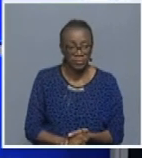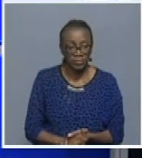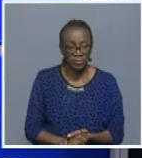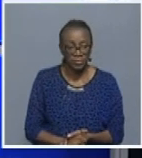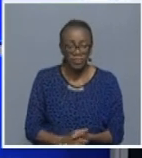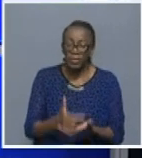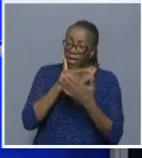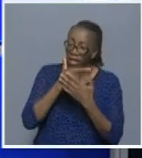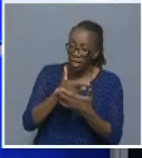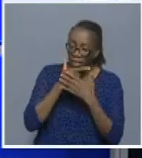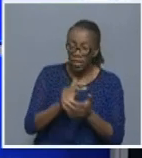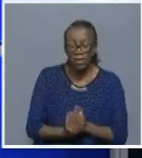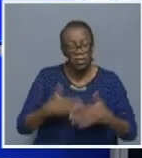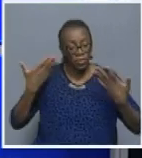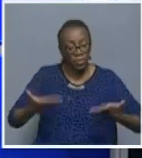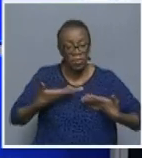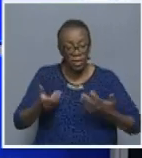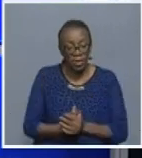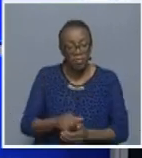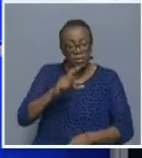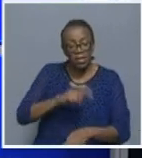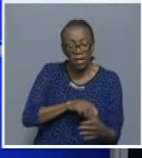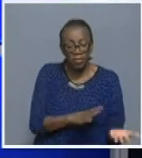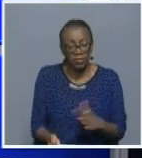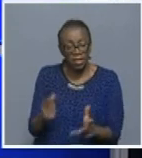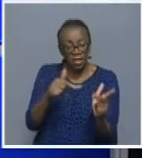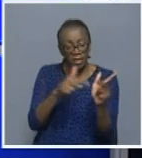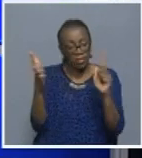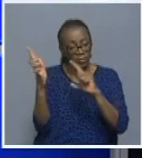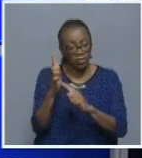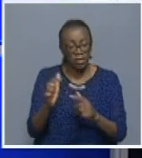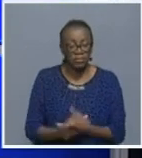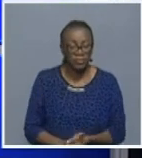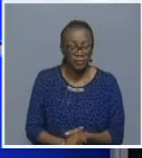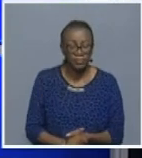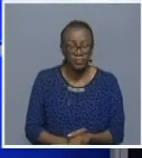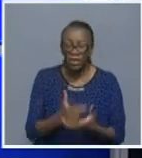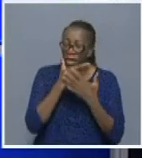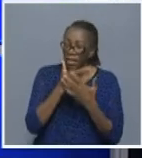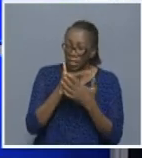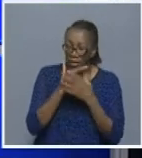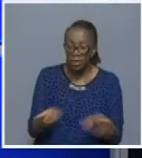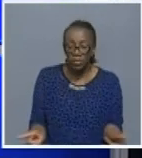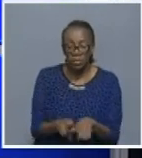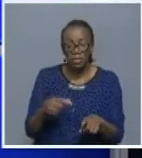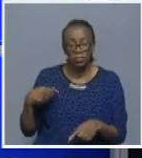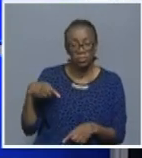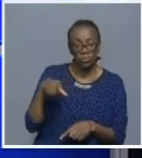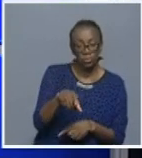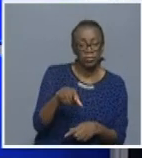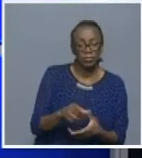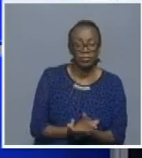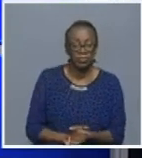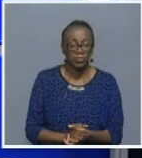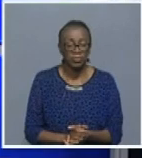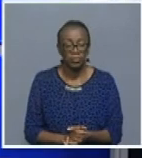Thank you very much for having me and let me also wish you a happy Easter. All the best for the future. Thank you.